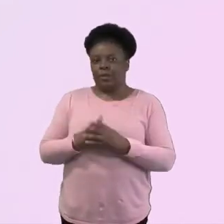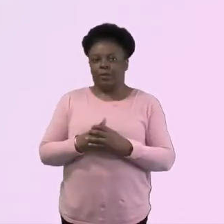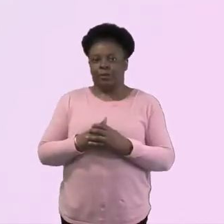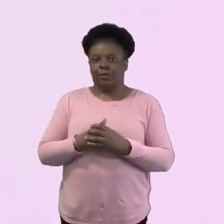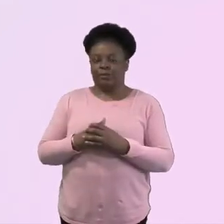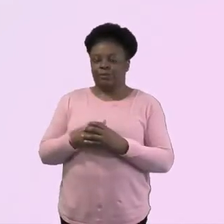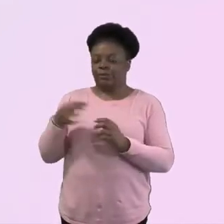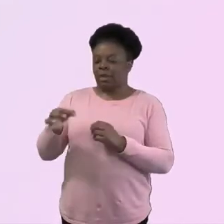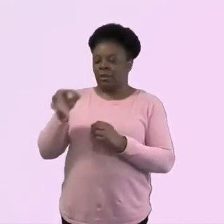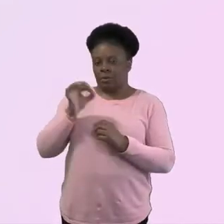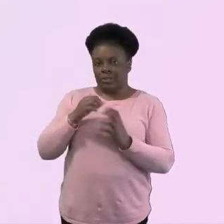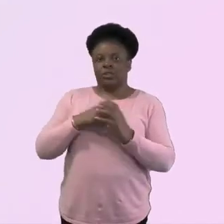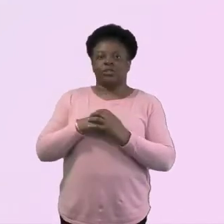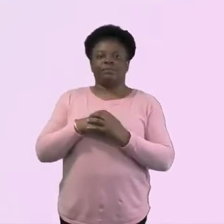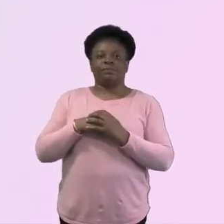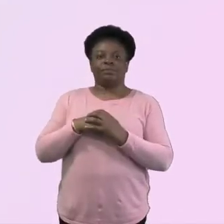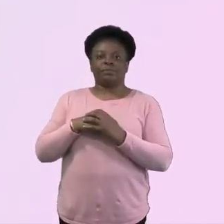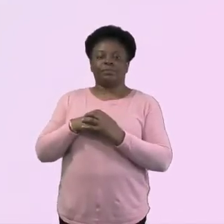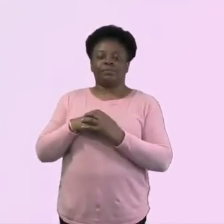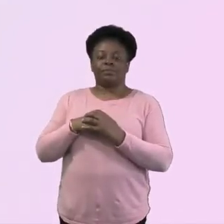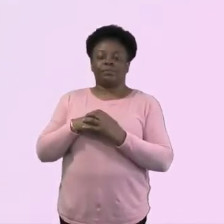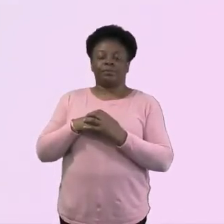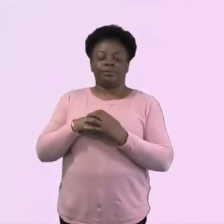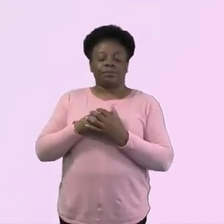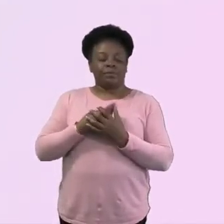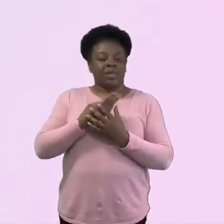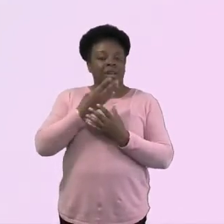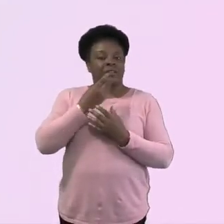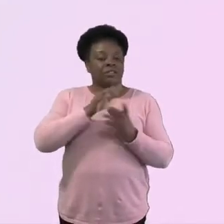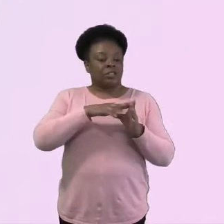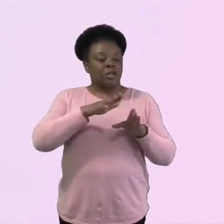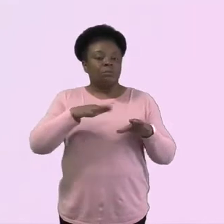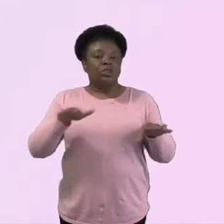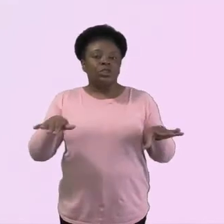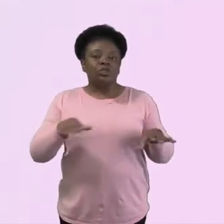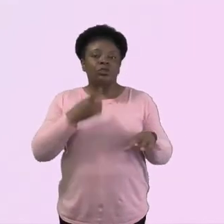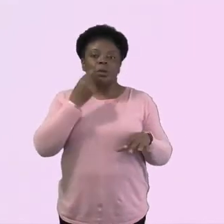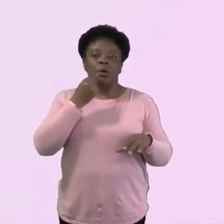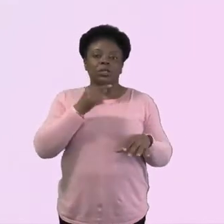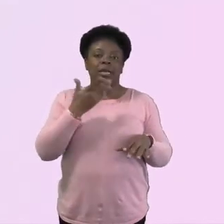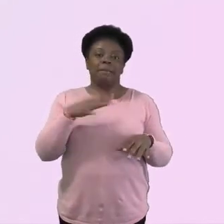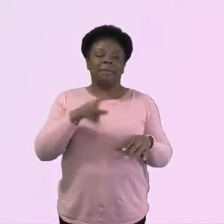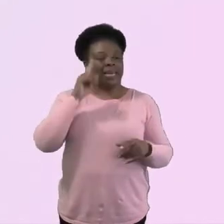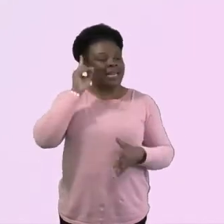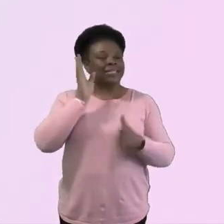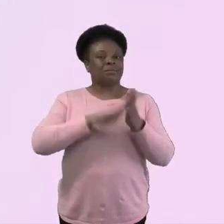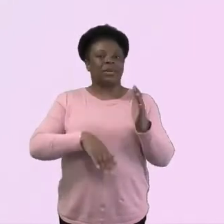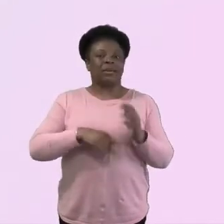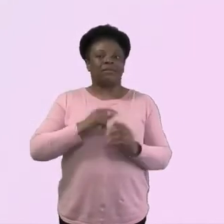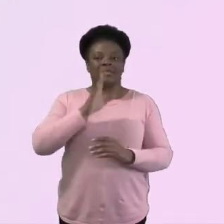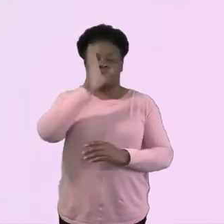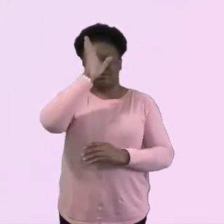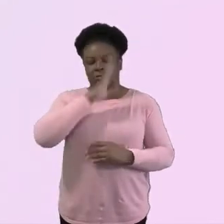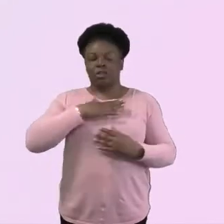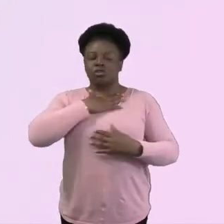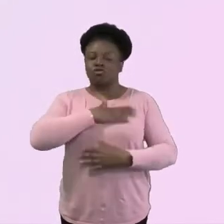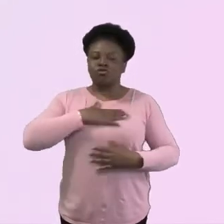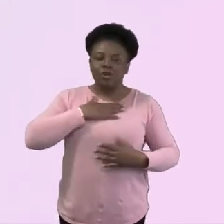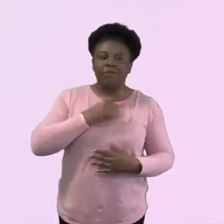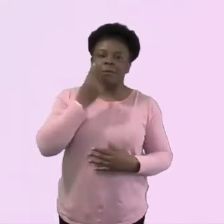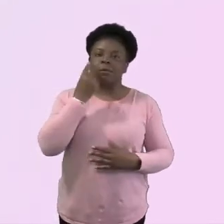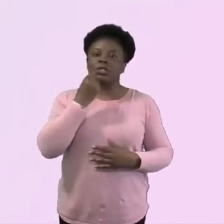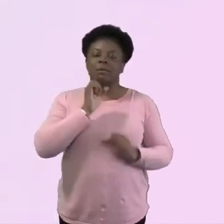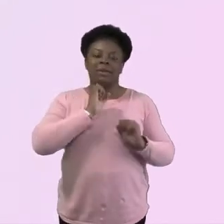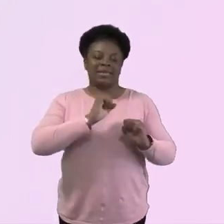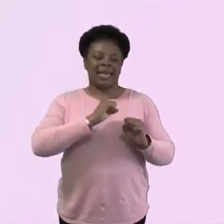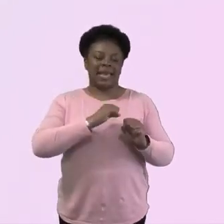children that have lost someone close to them to COVID-19, you know, like the loss of a grandparent or somebody who used